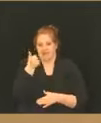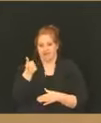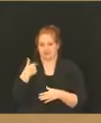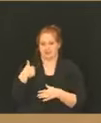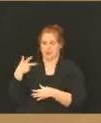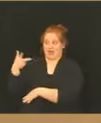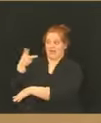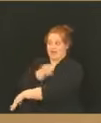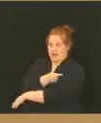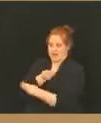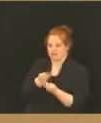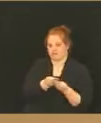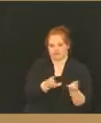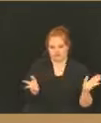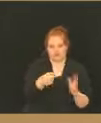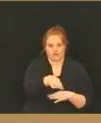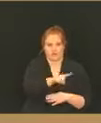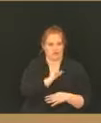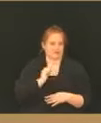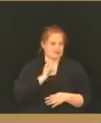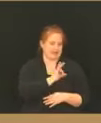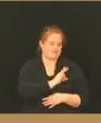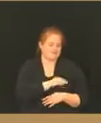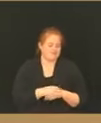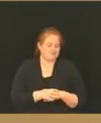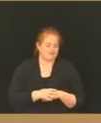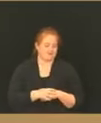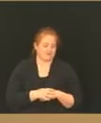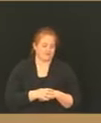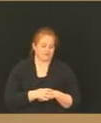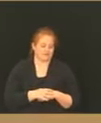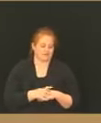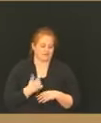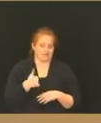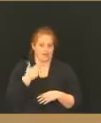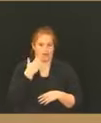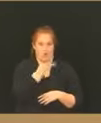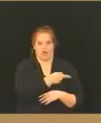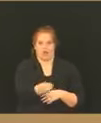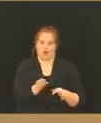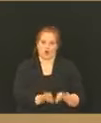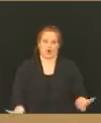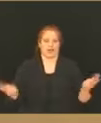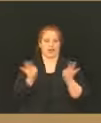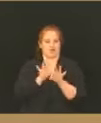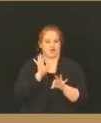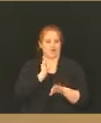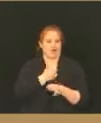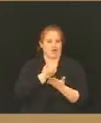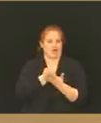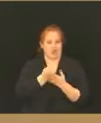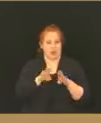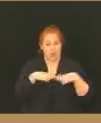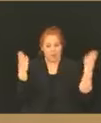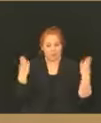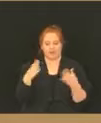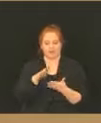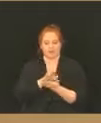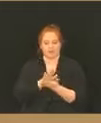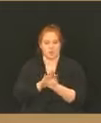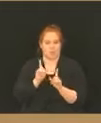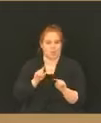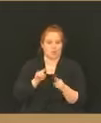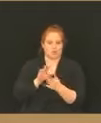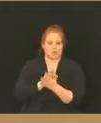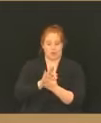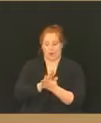vaccines as possible into those staff's arms, because we know that they are critical to keeping our economy open. Having kids in school is vital for mental